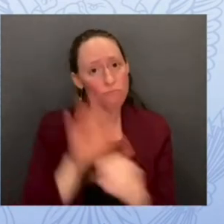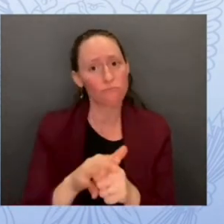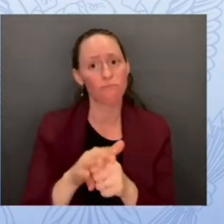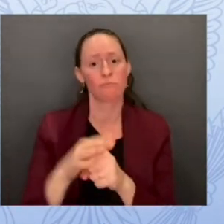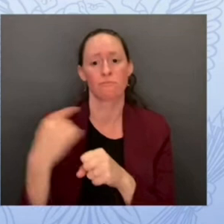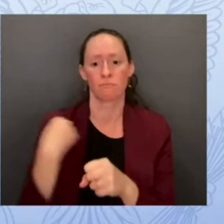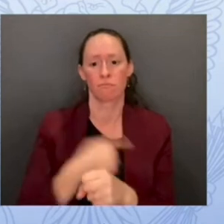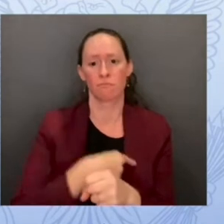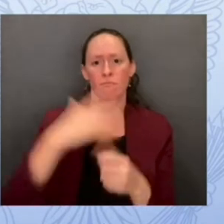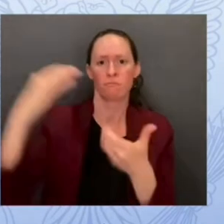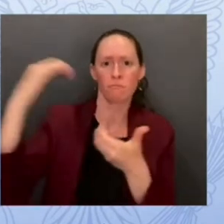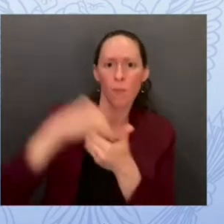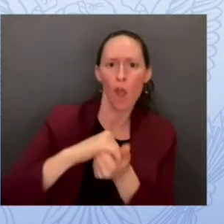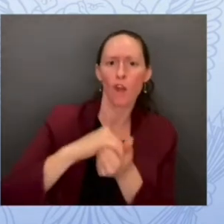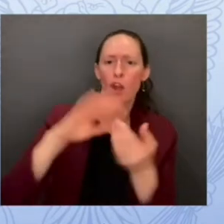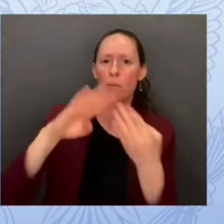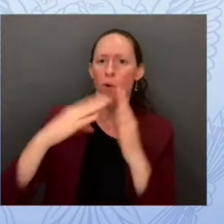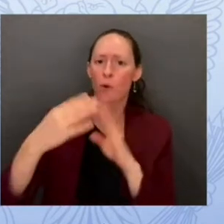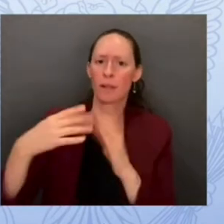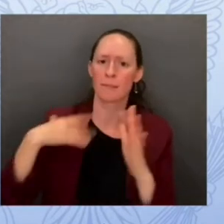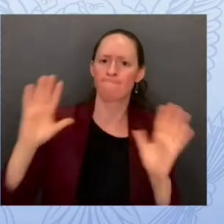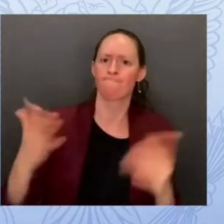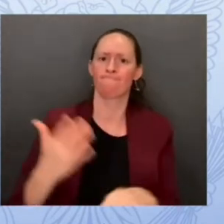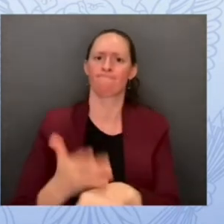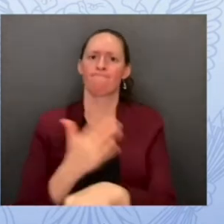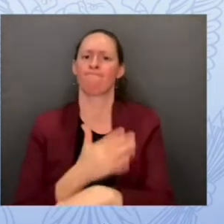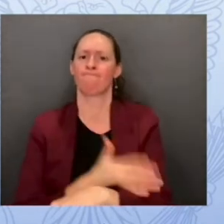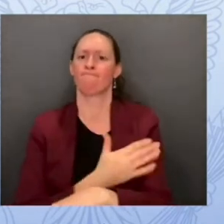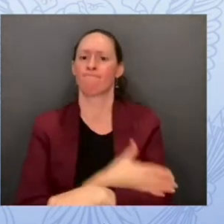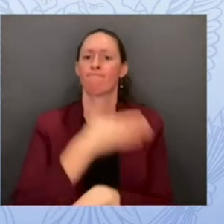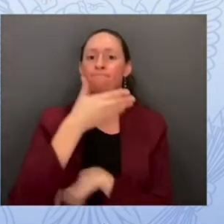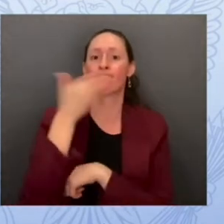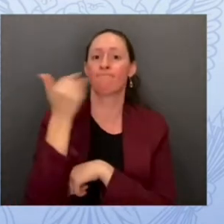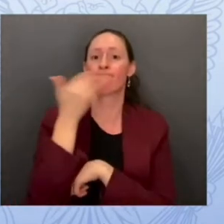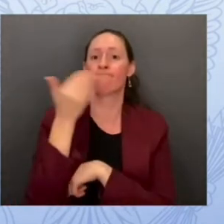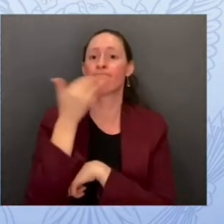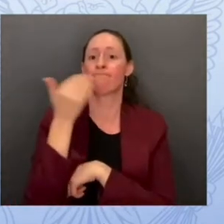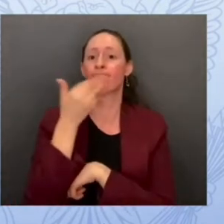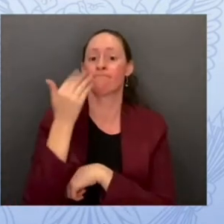security knowing that there are always new challenges and threats ahead so we've